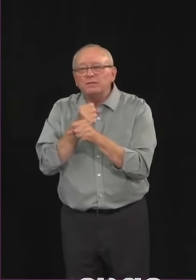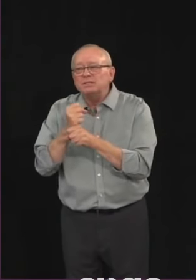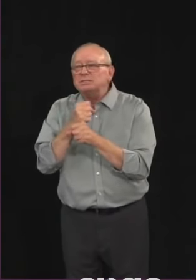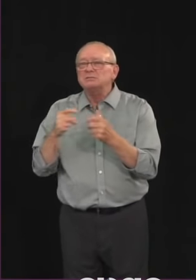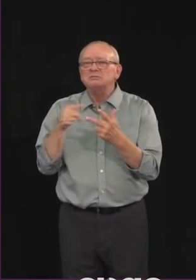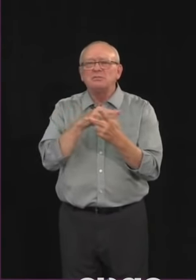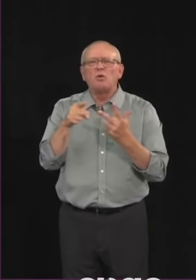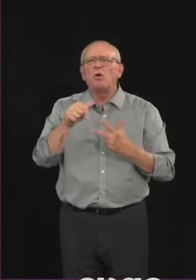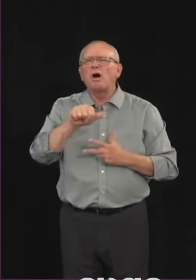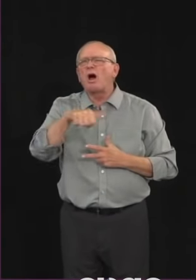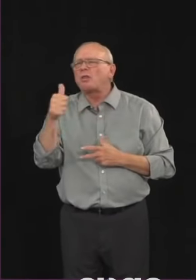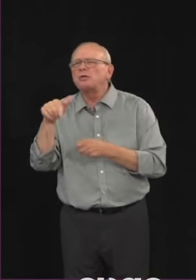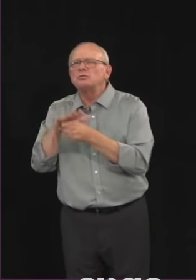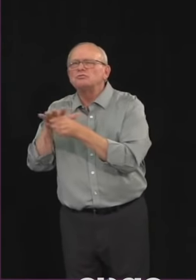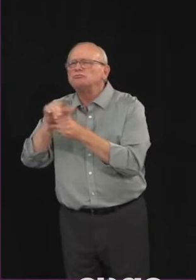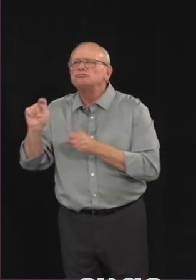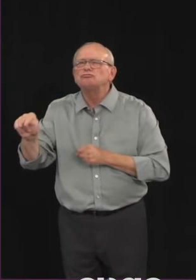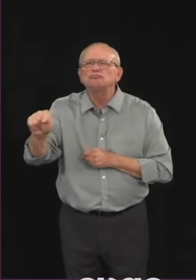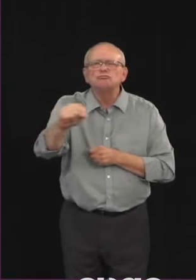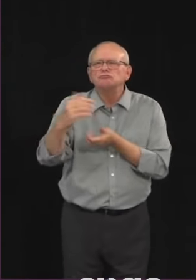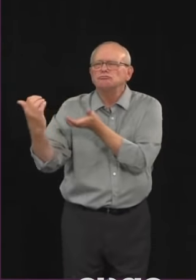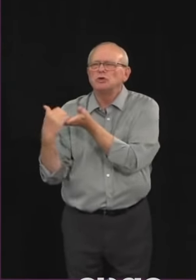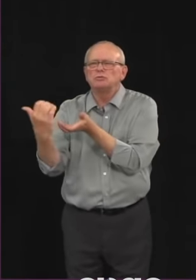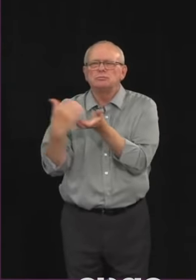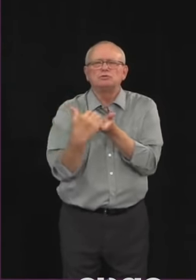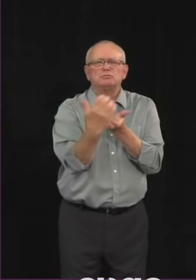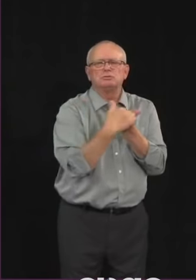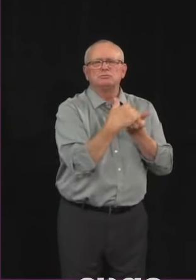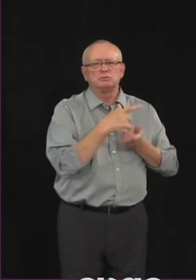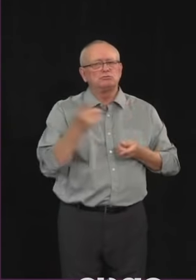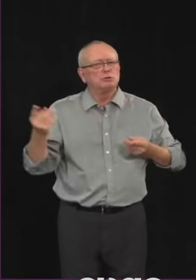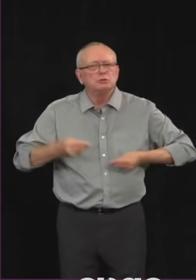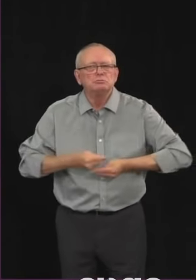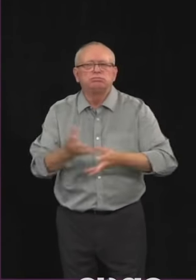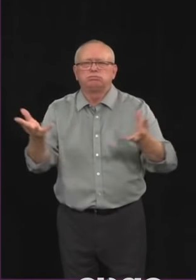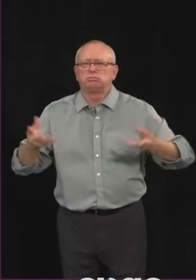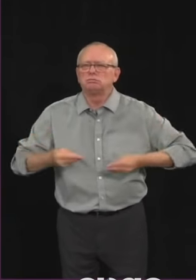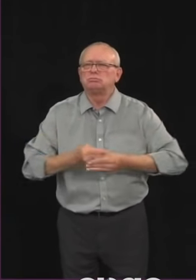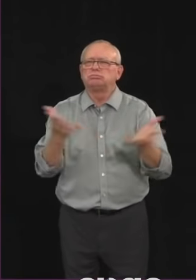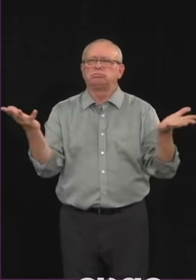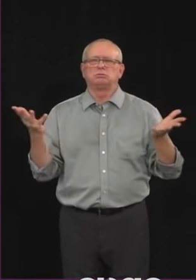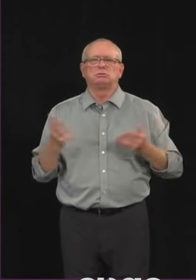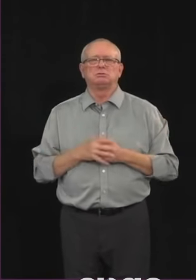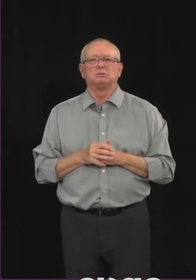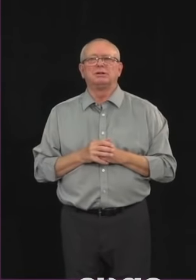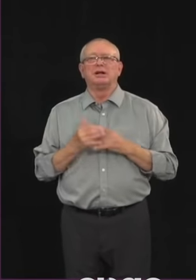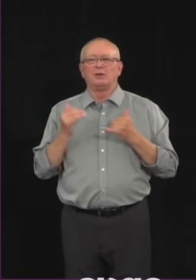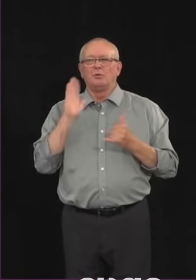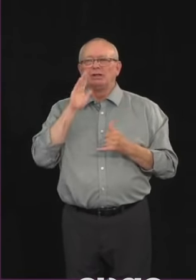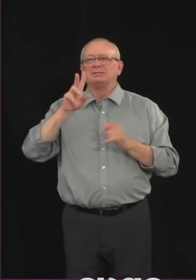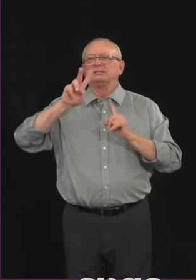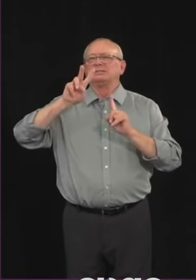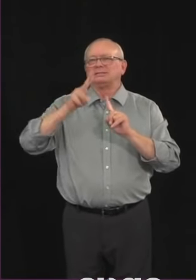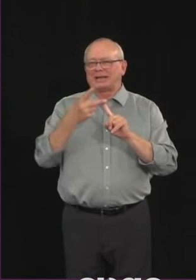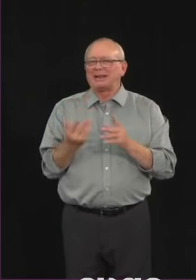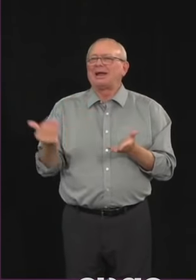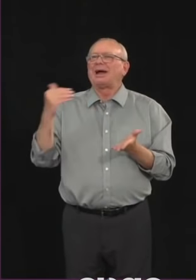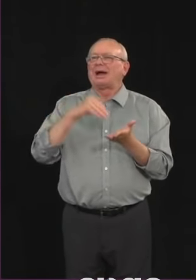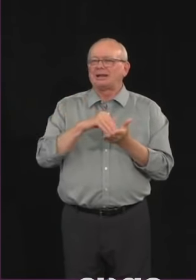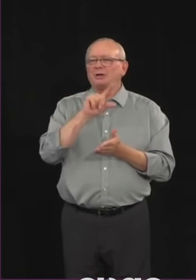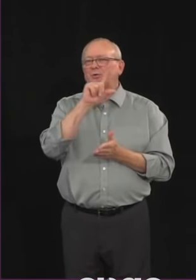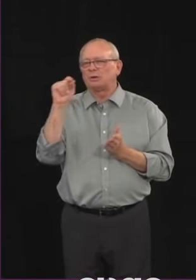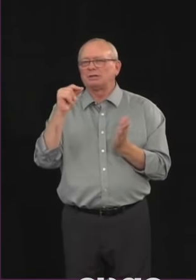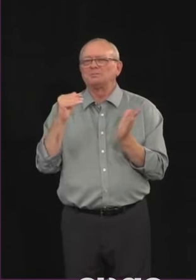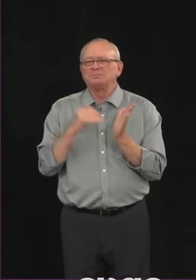partners. I'm happy to announce a second distribution of another 20 million non-medical masks. Free masks